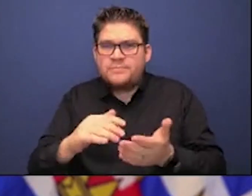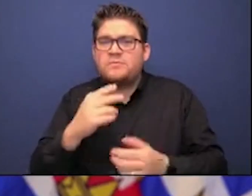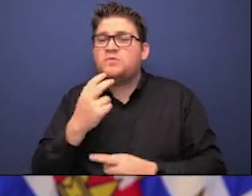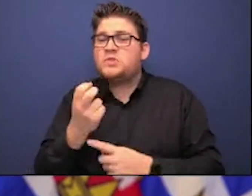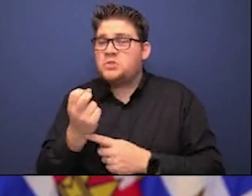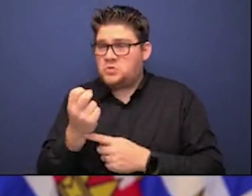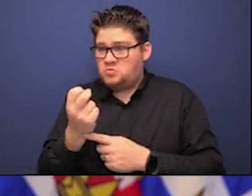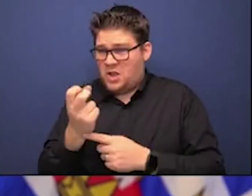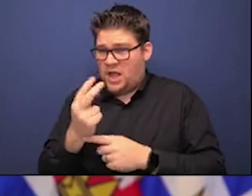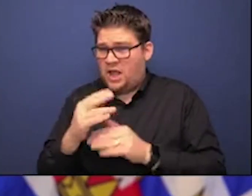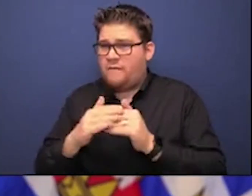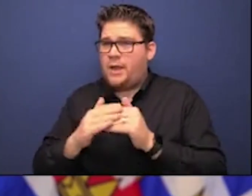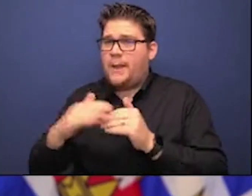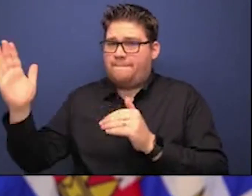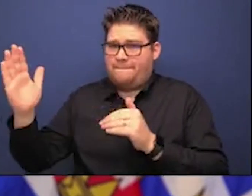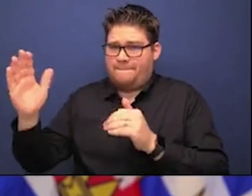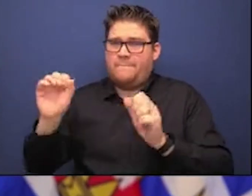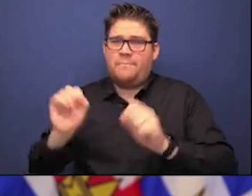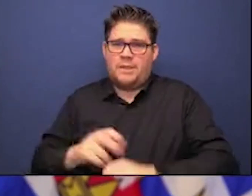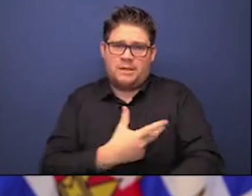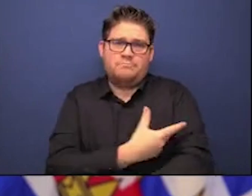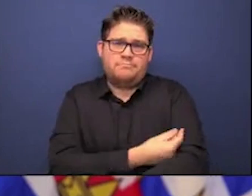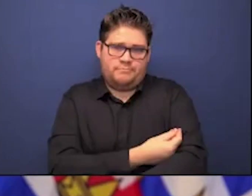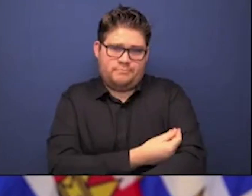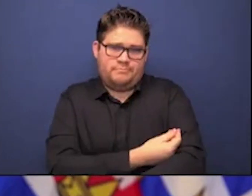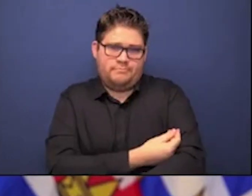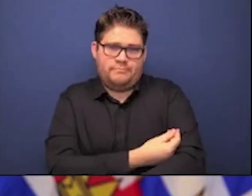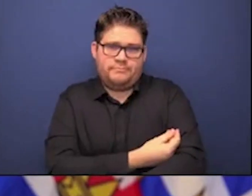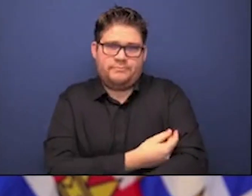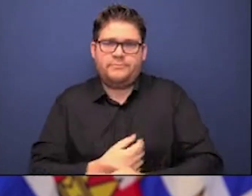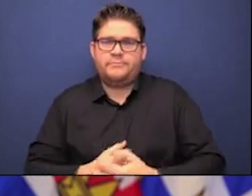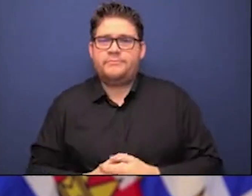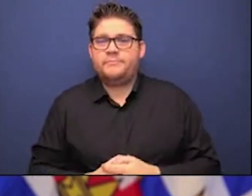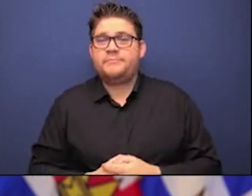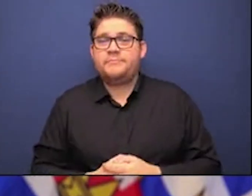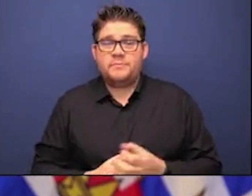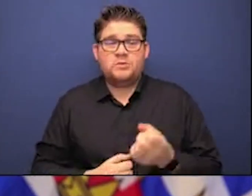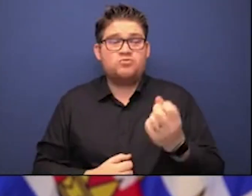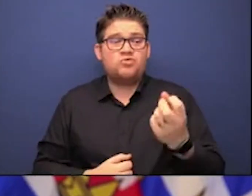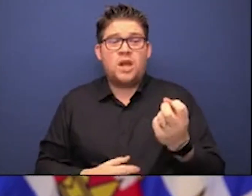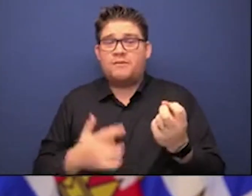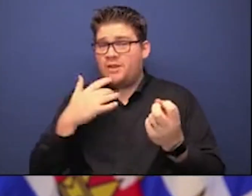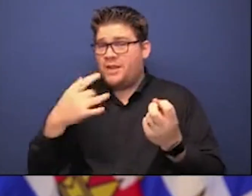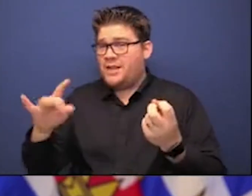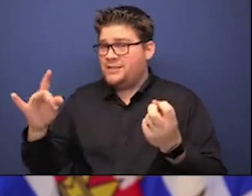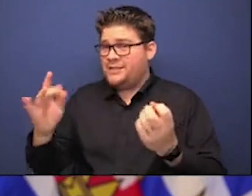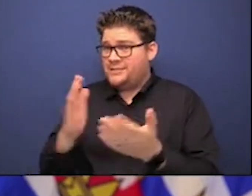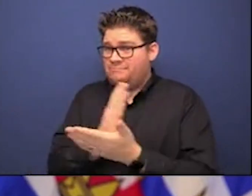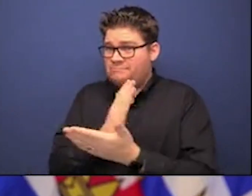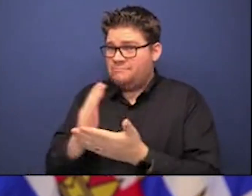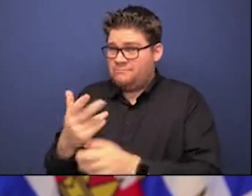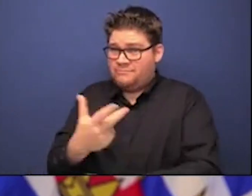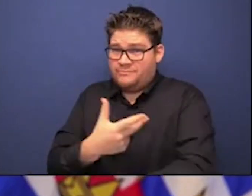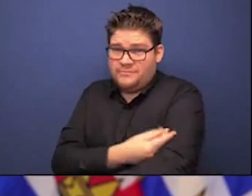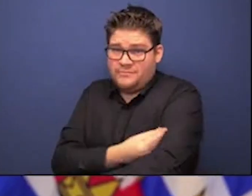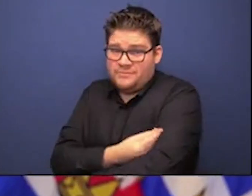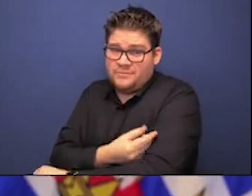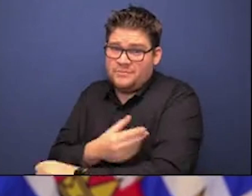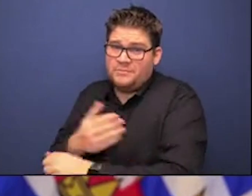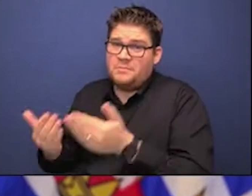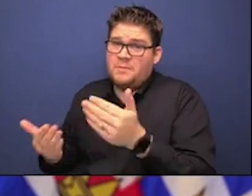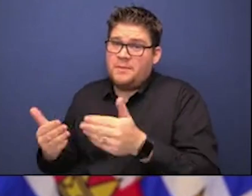approved for use for young people 12 to 18 in the coming probably months from now.